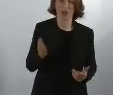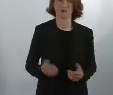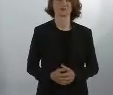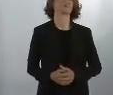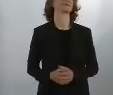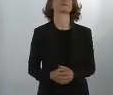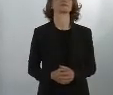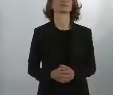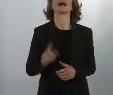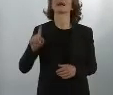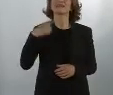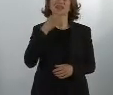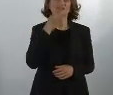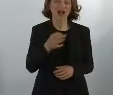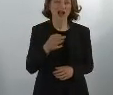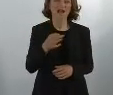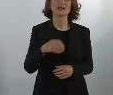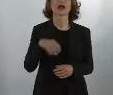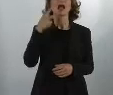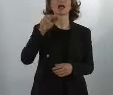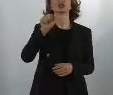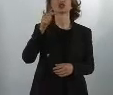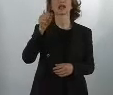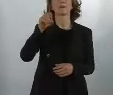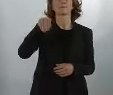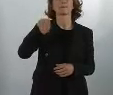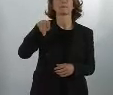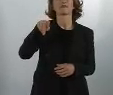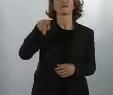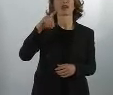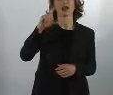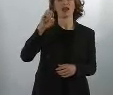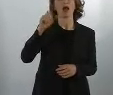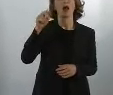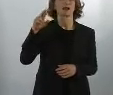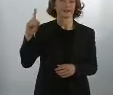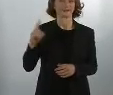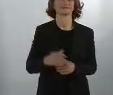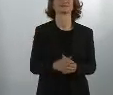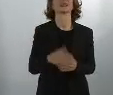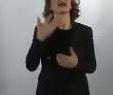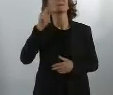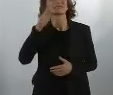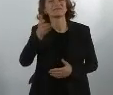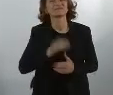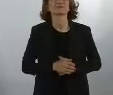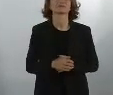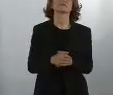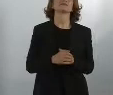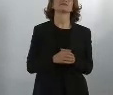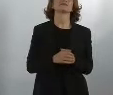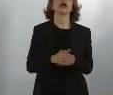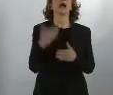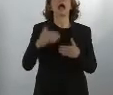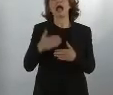four most important questions in Europe. Mr. Stempfler, the ARD, Minister,